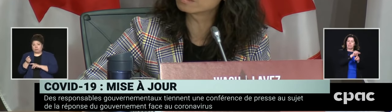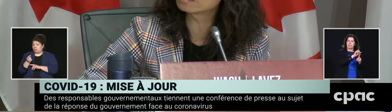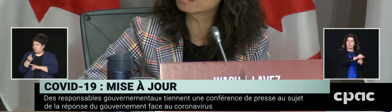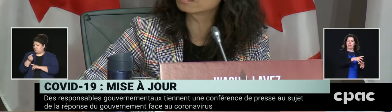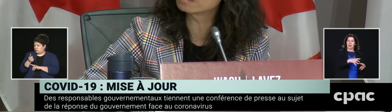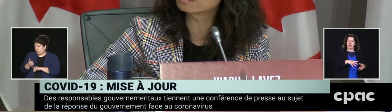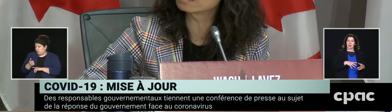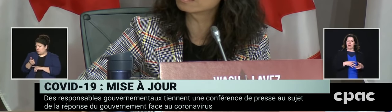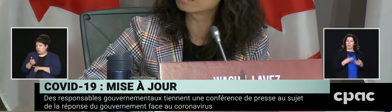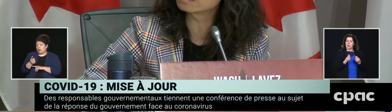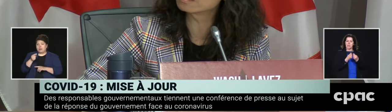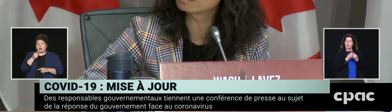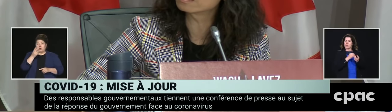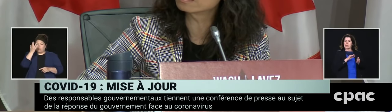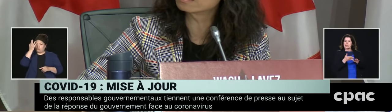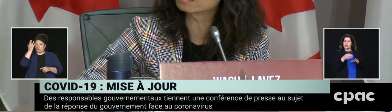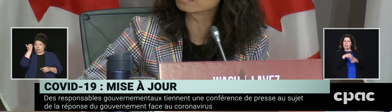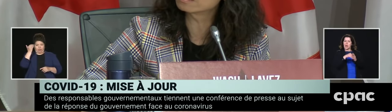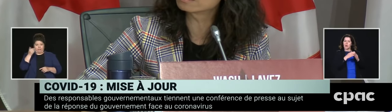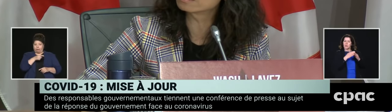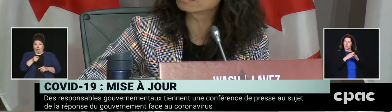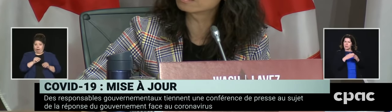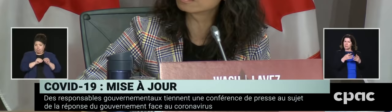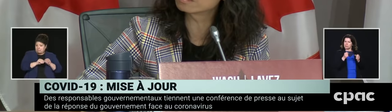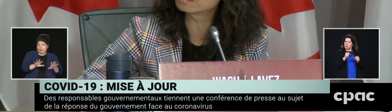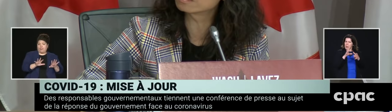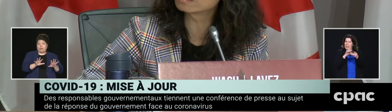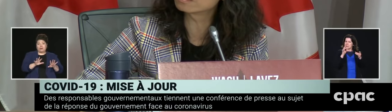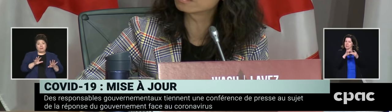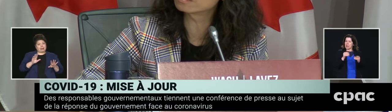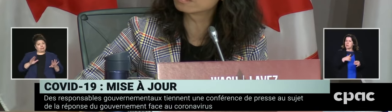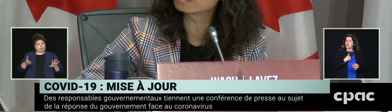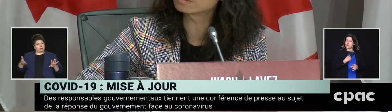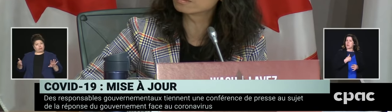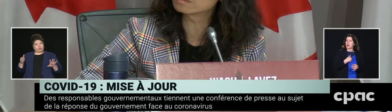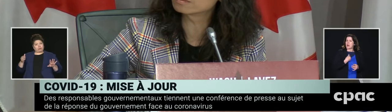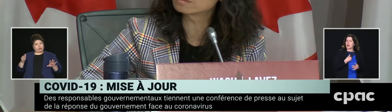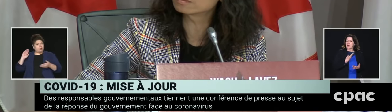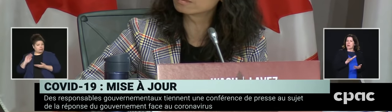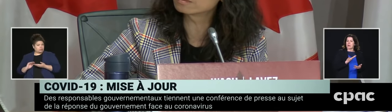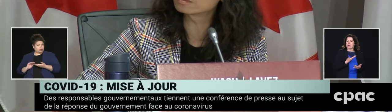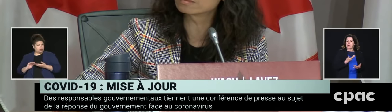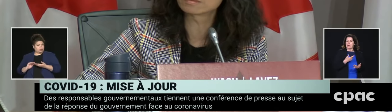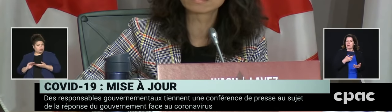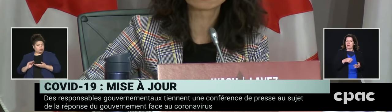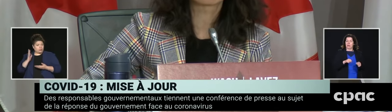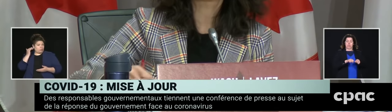think that is when there is such a large outbreak that there would be such a small number of fatalities?